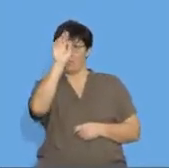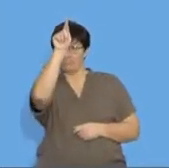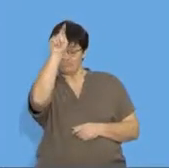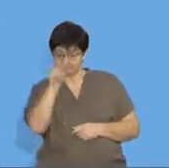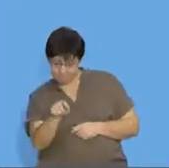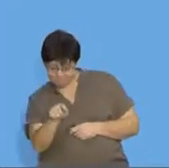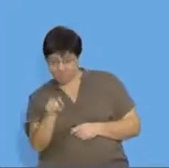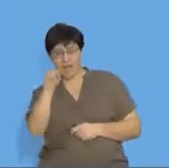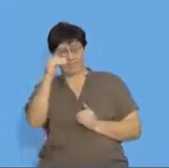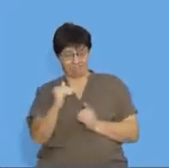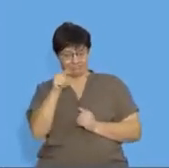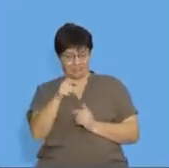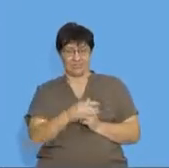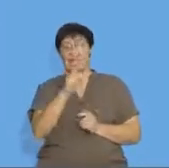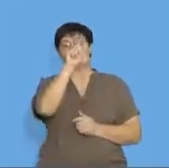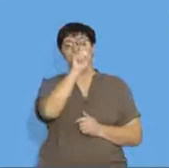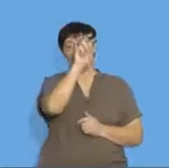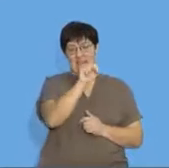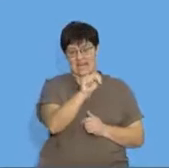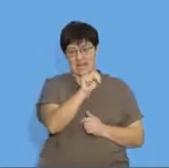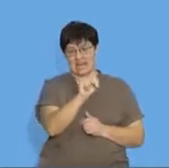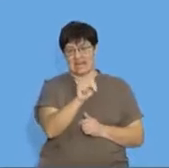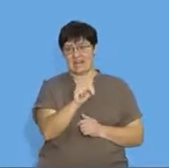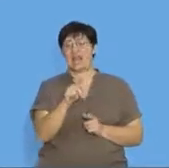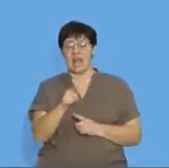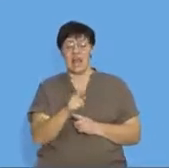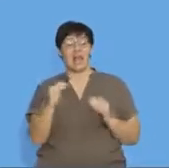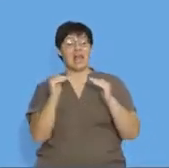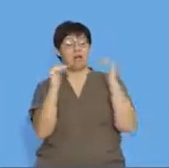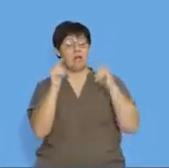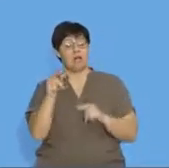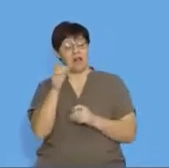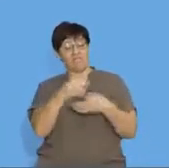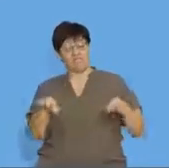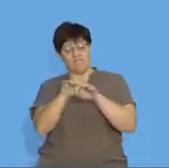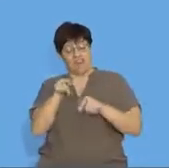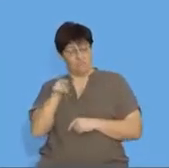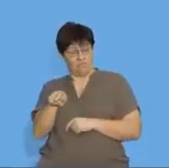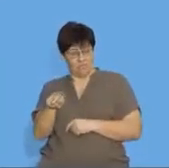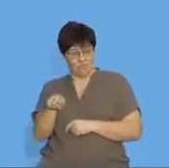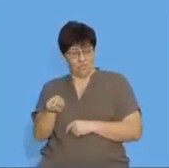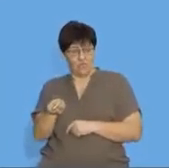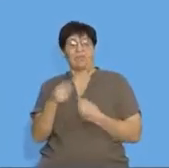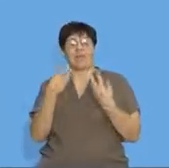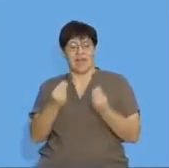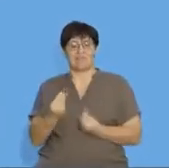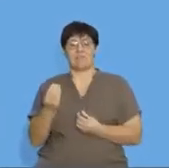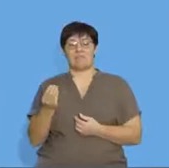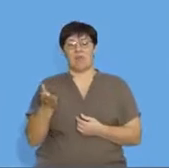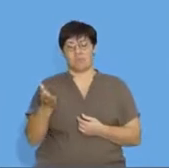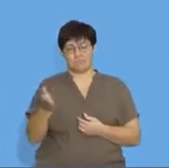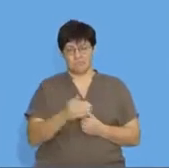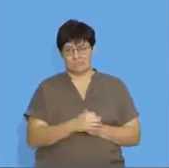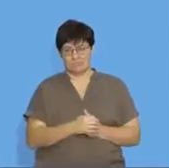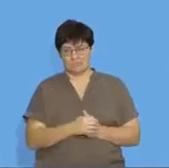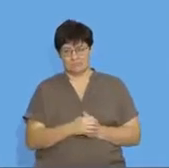So, if I say TN is equal to the actual value of the term, we're going to actually have a number present